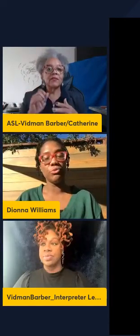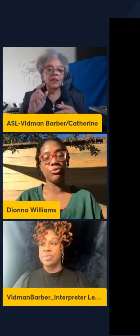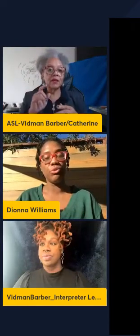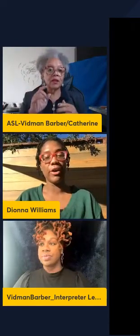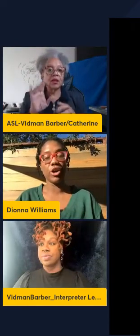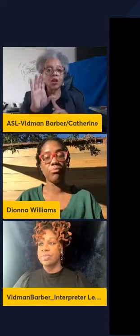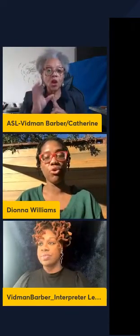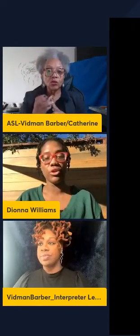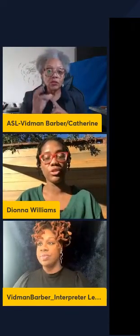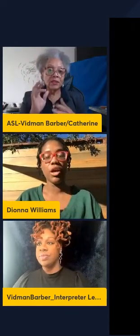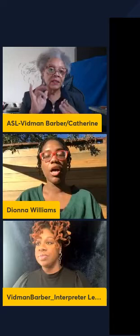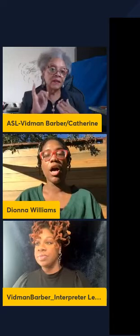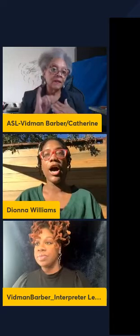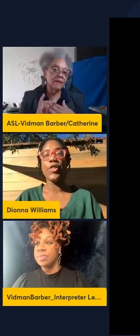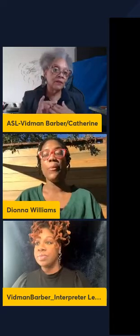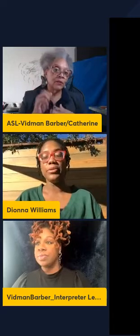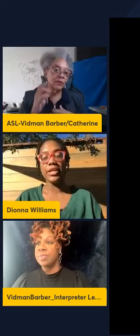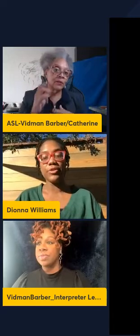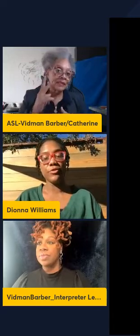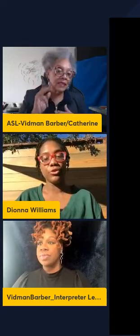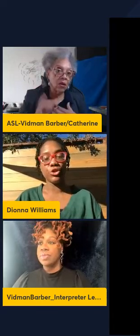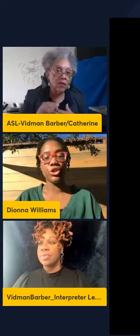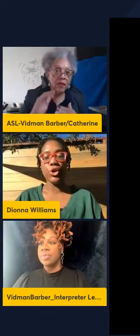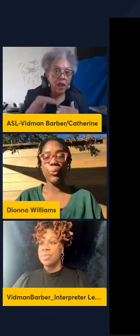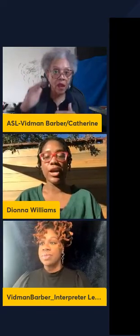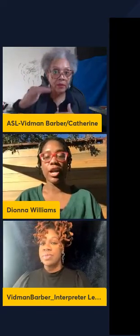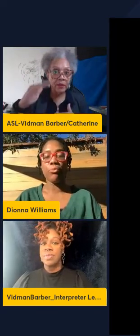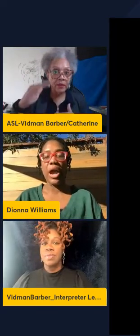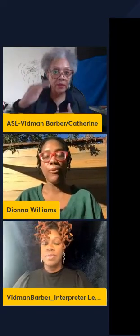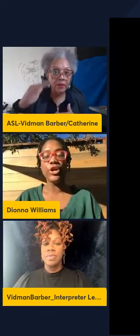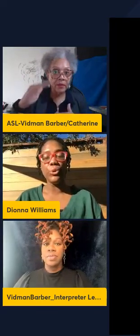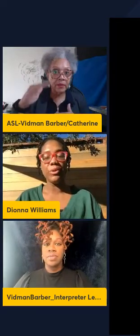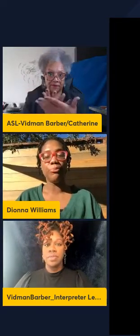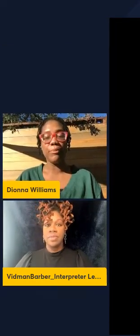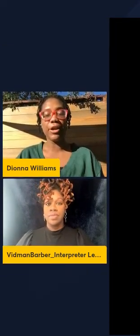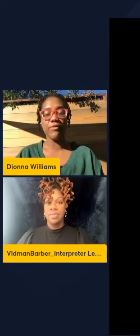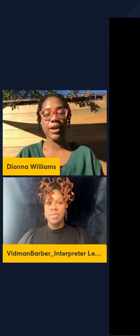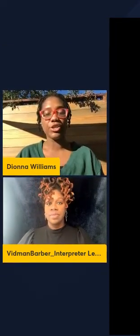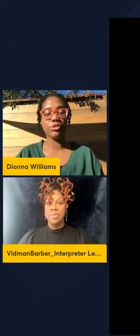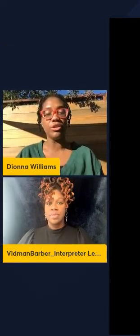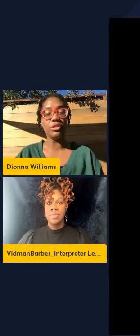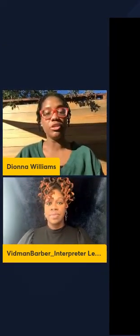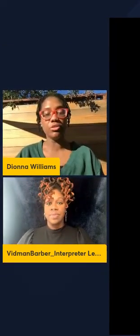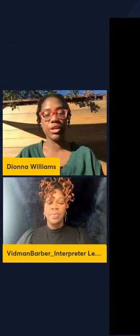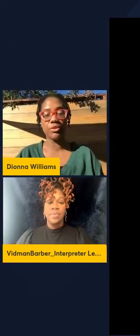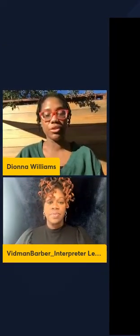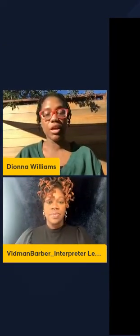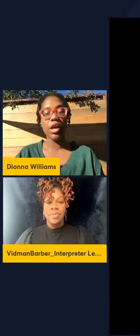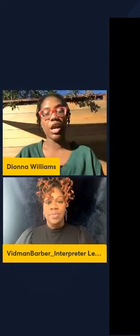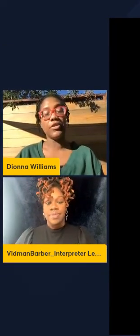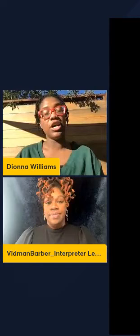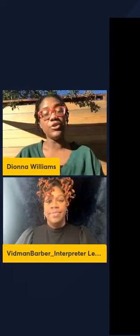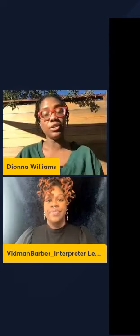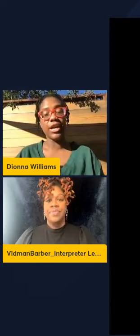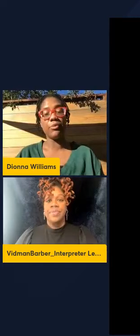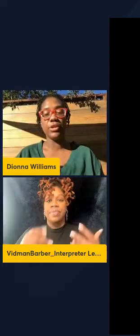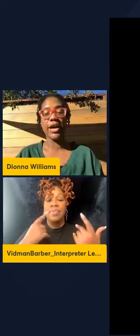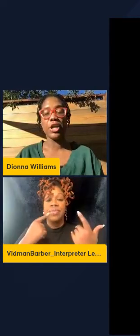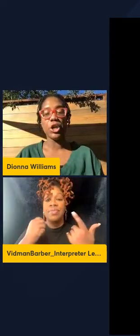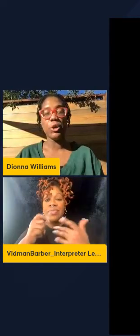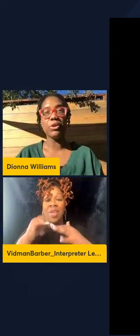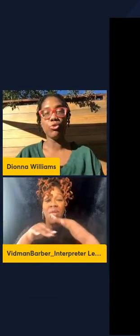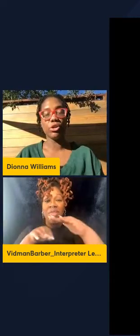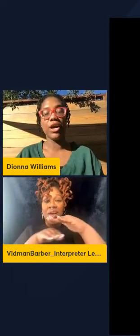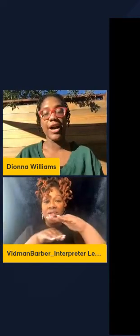that has a filter with three micron pores. On the upper side of the filter, we add our primary human brain microvascular and etenial cells. On the underside,